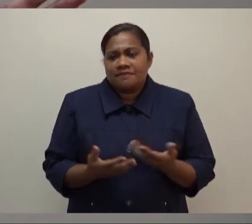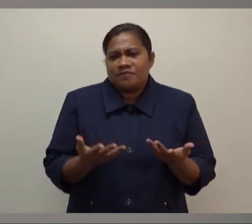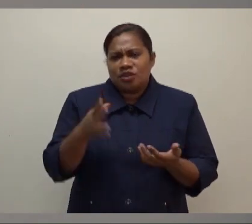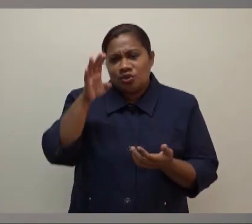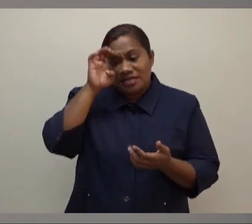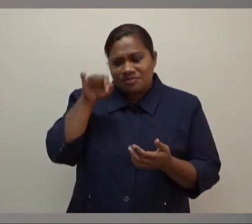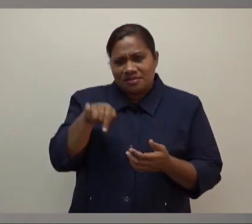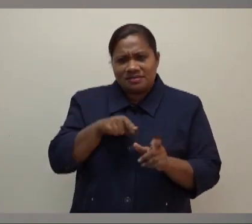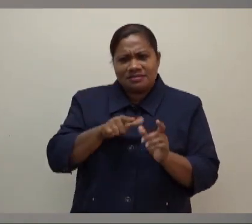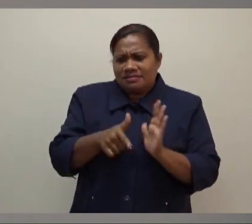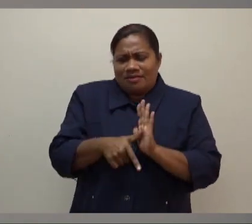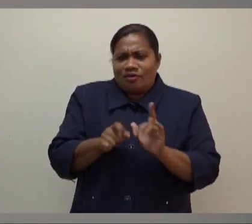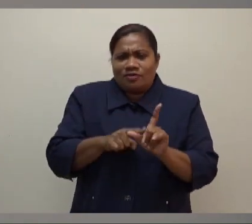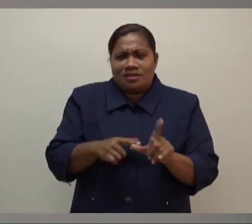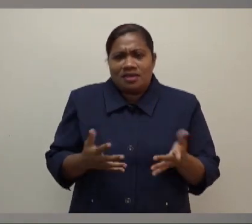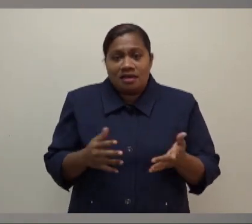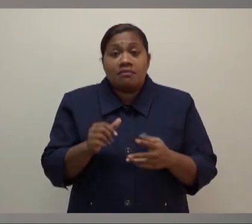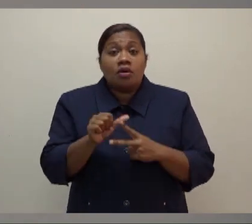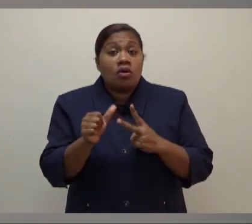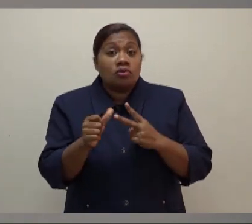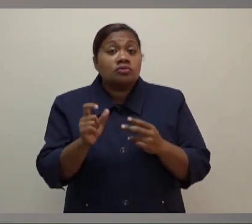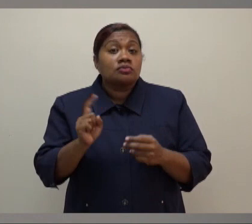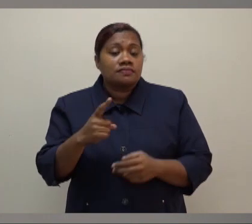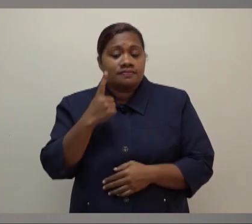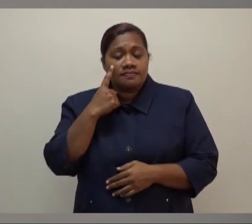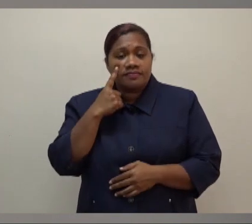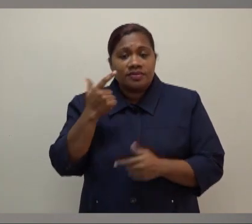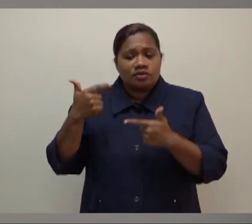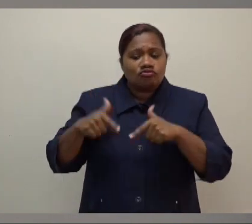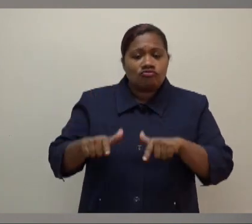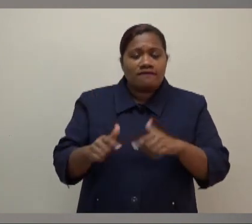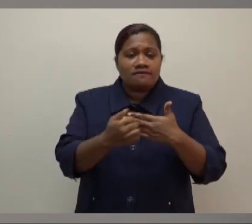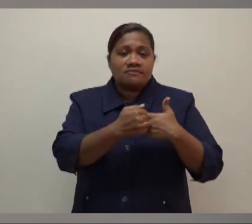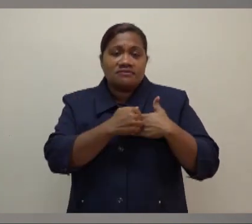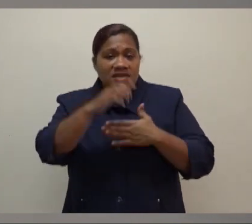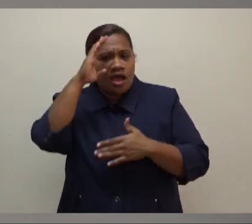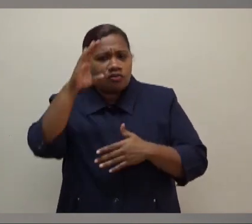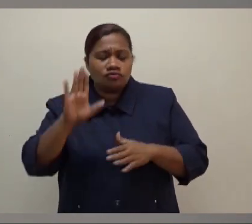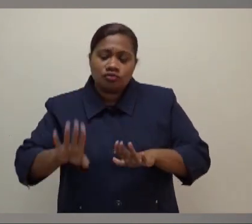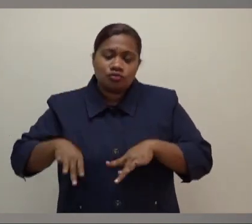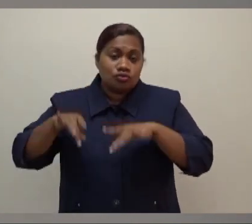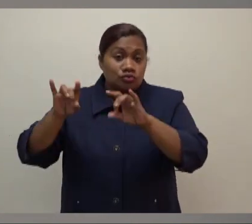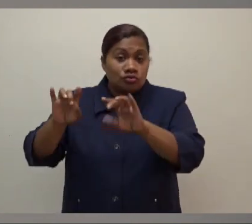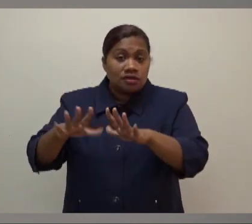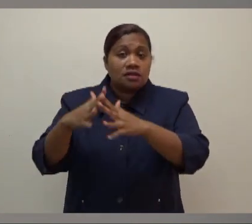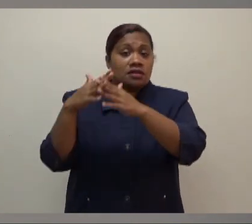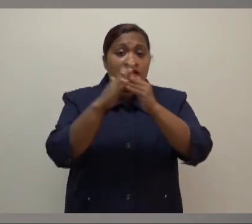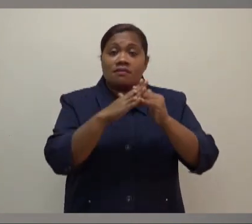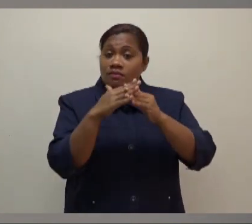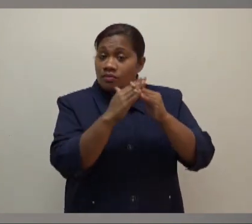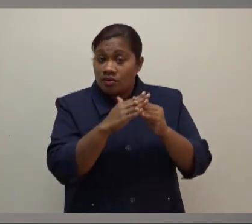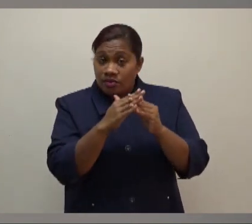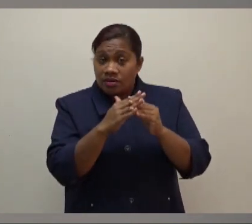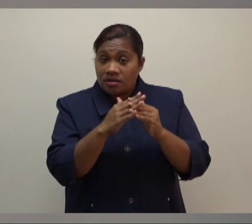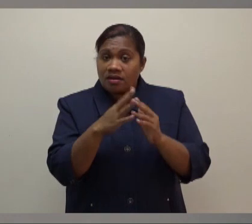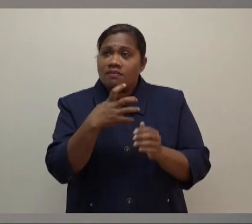time of the year. But also you have to see the travel-safe countries, know, mainly Australia and America that we're getting